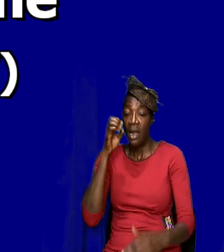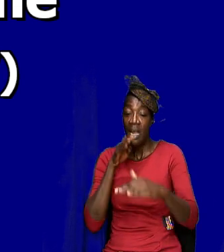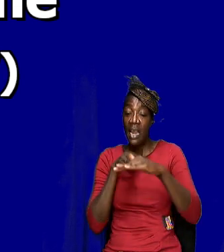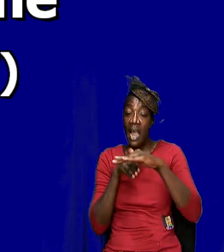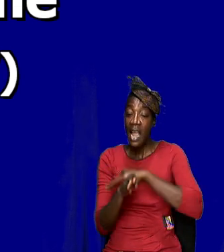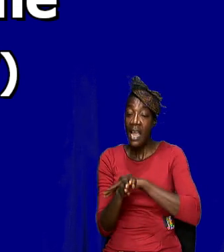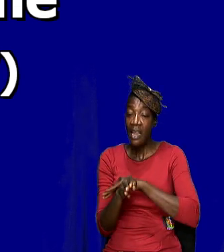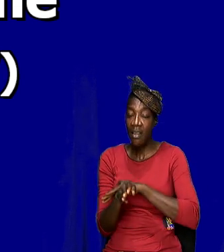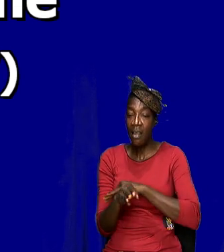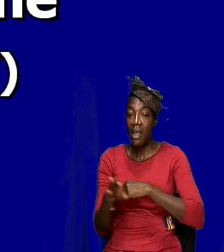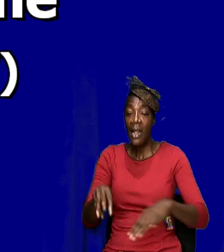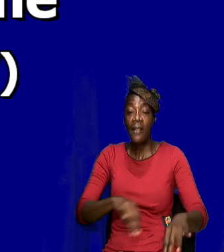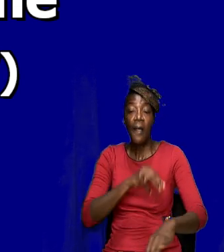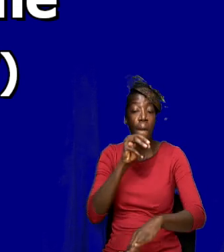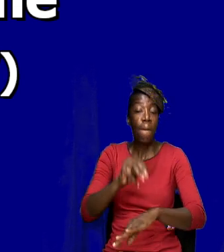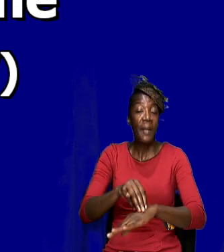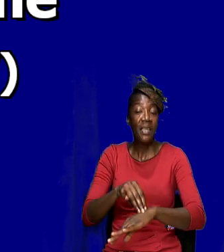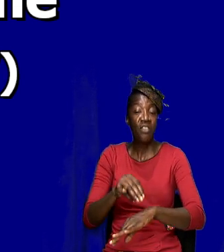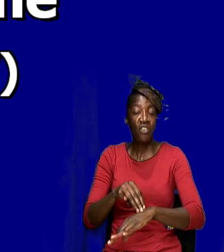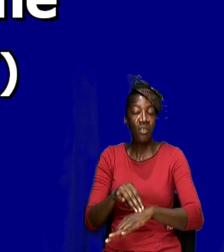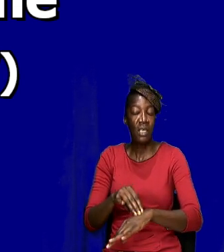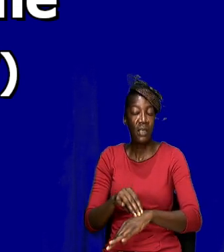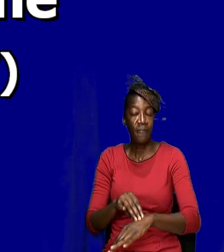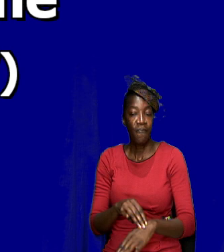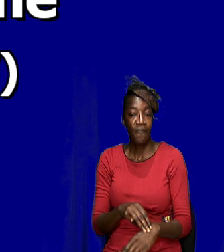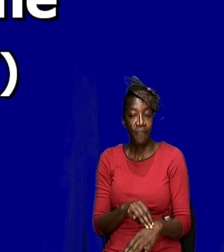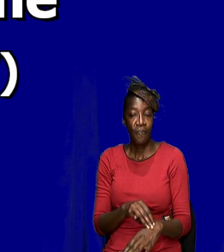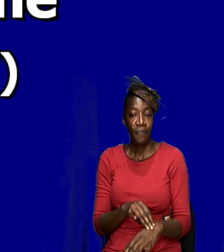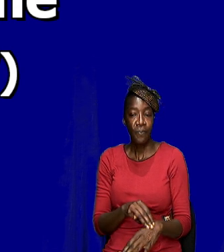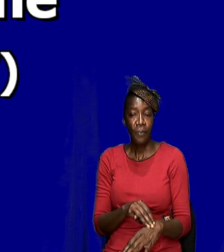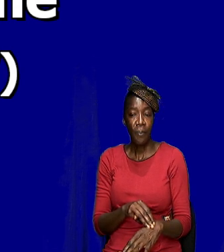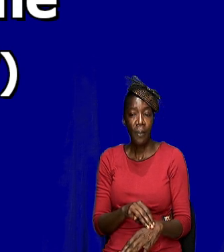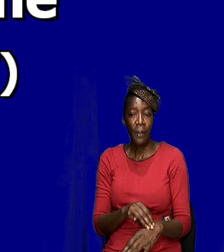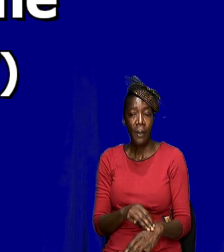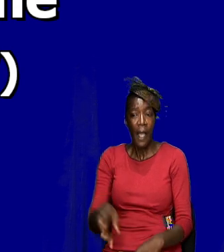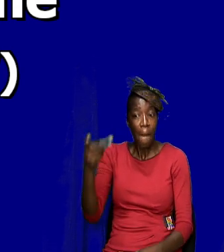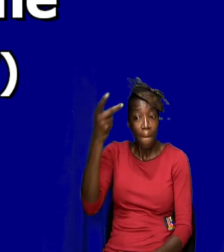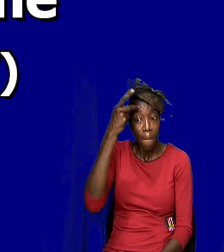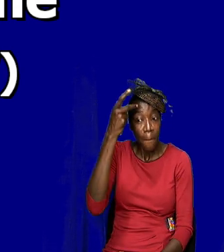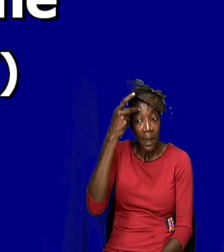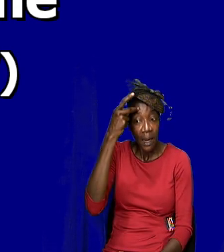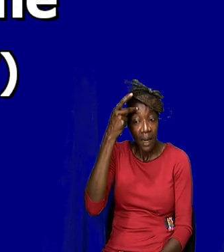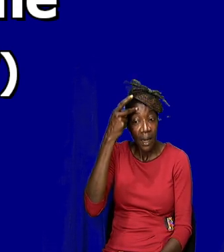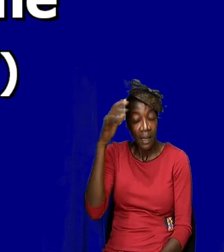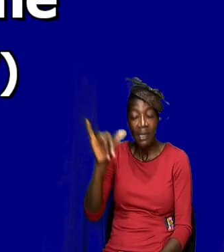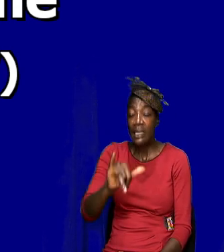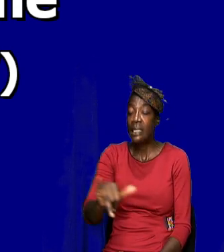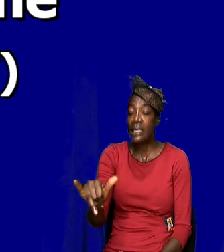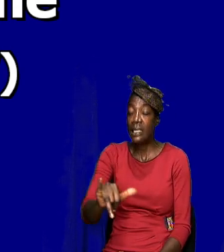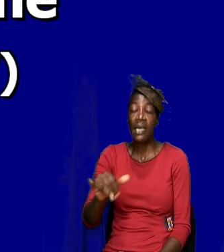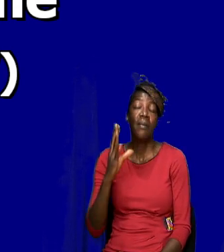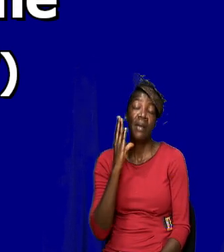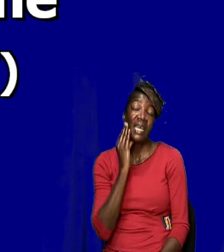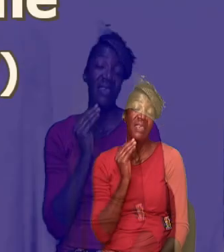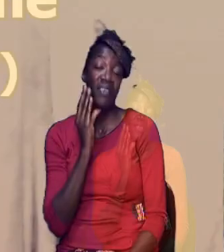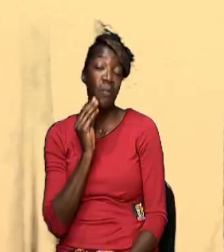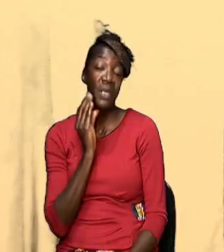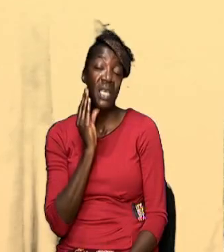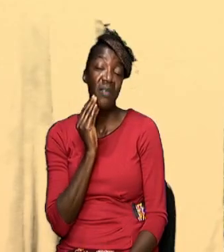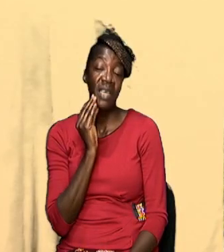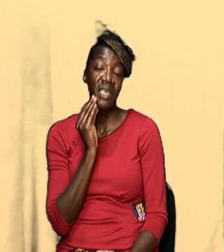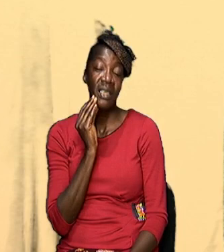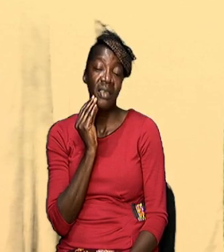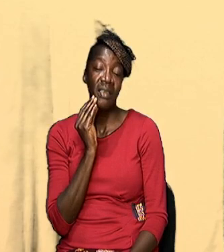ministry. We find that, I think, if memory serves me right, Paul also had a similar experience in the